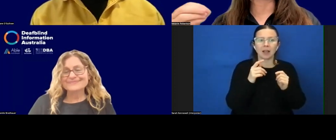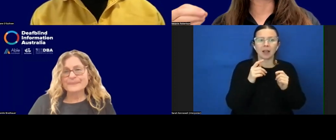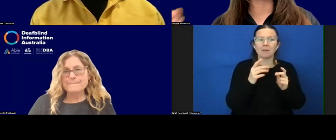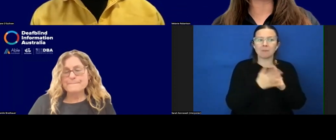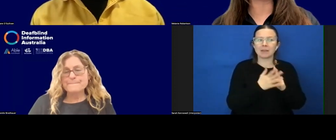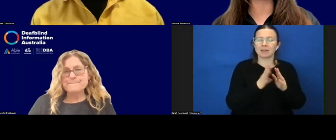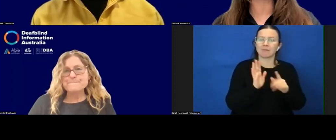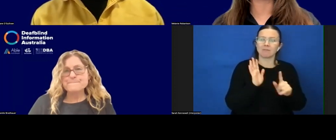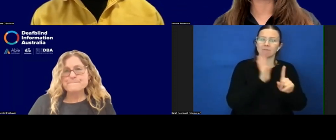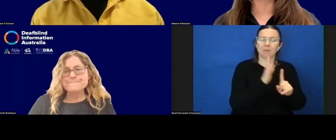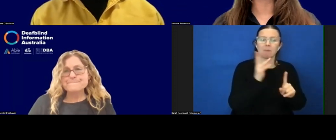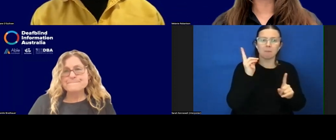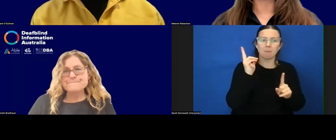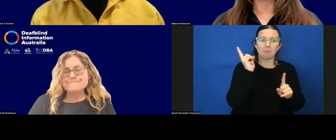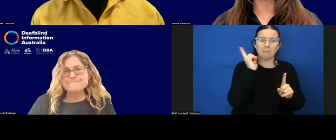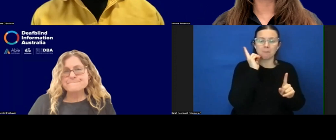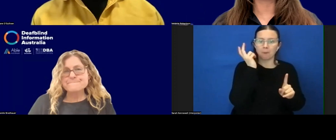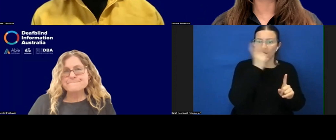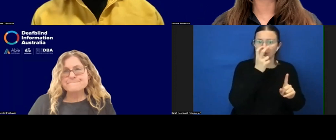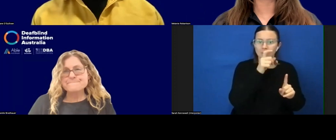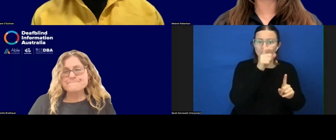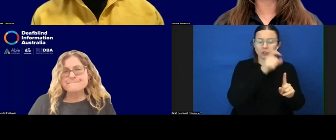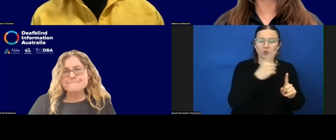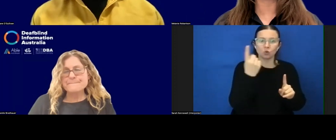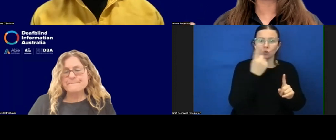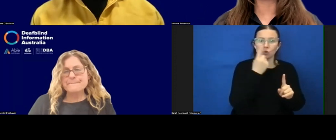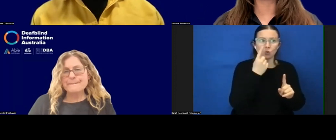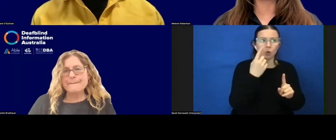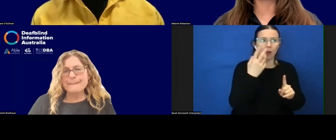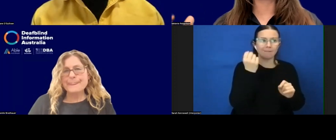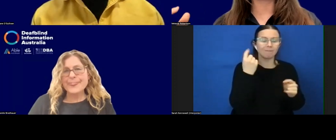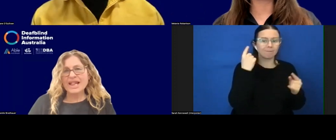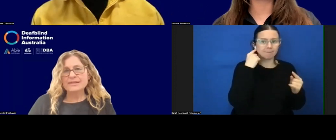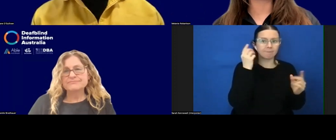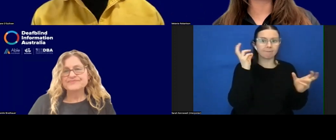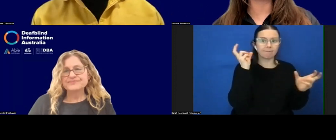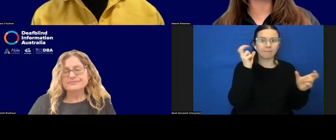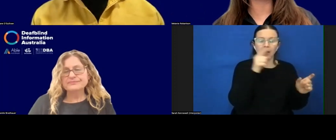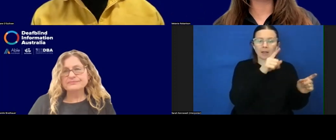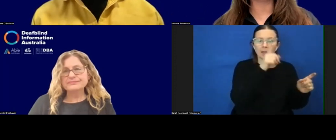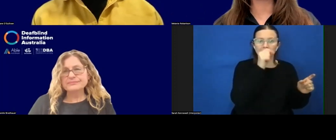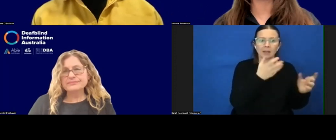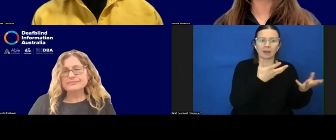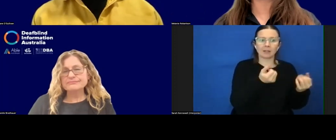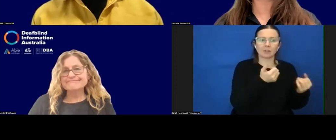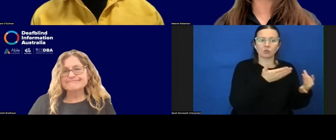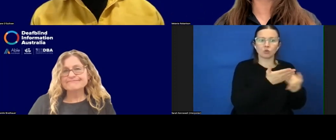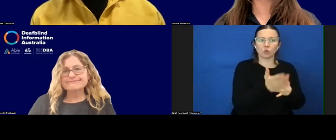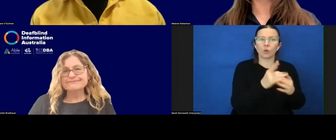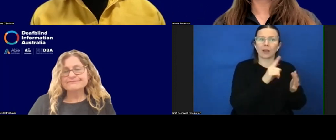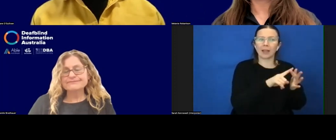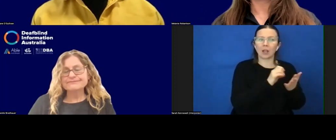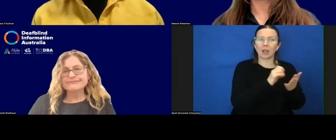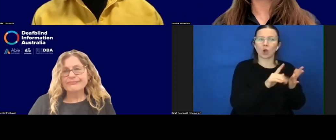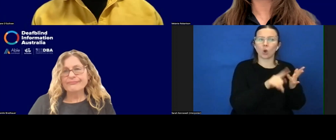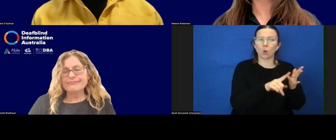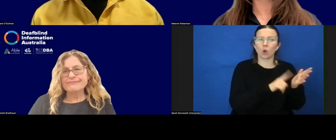person with full hearing or adequate hearing might get that through echolocation.